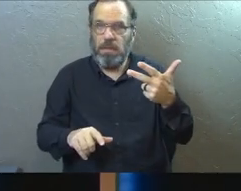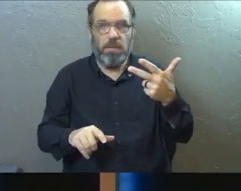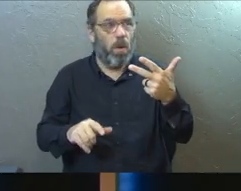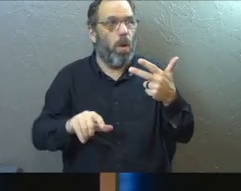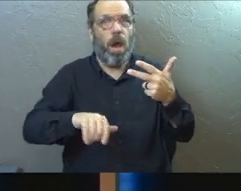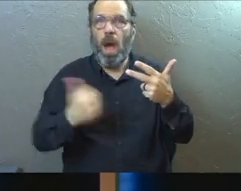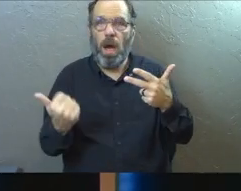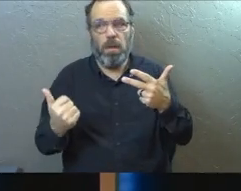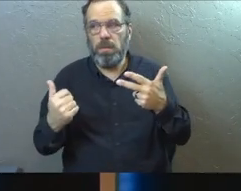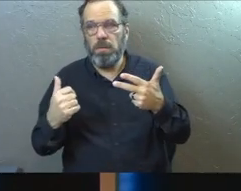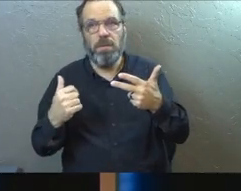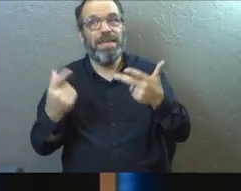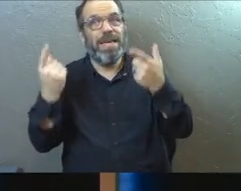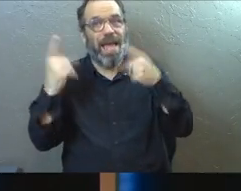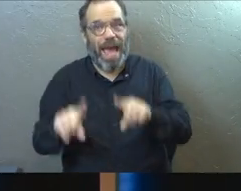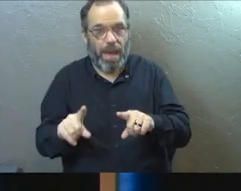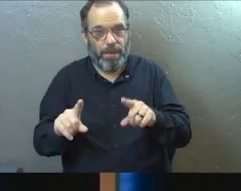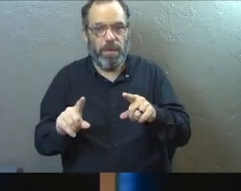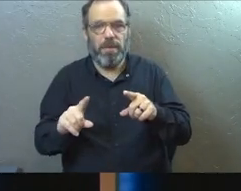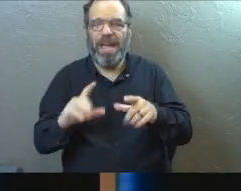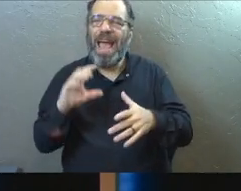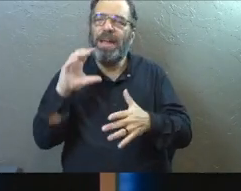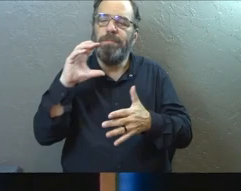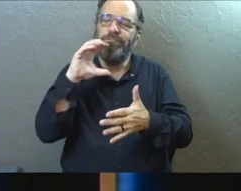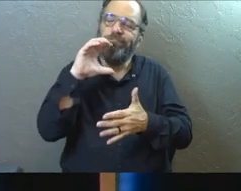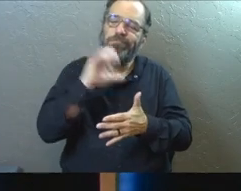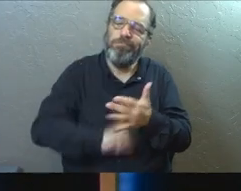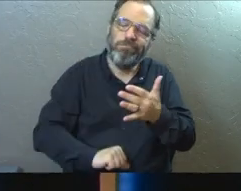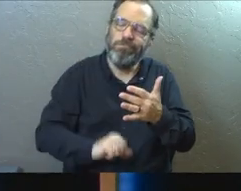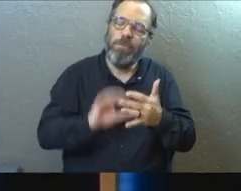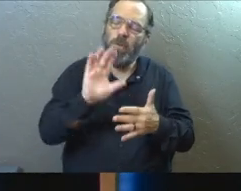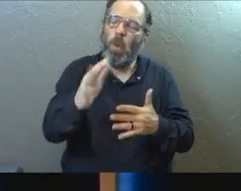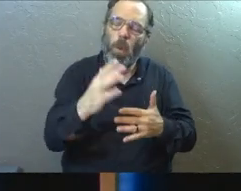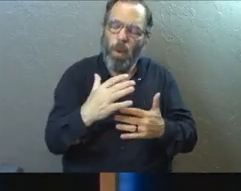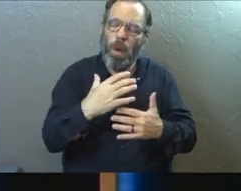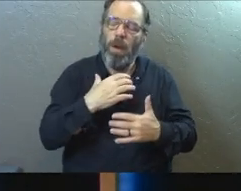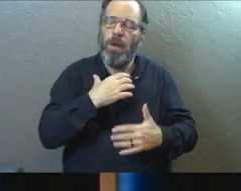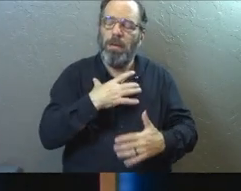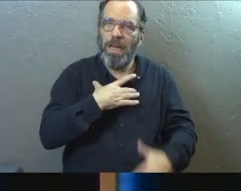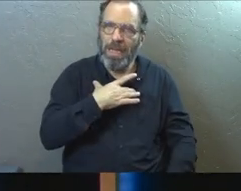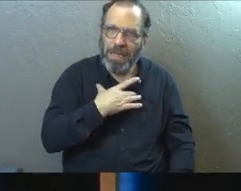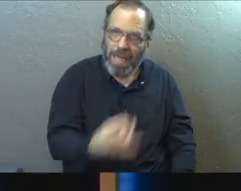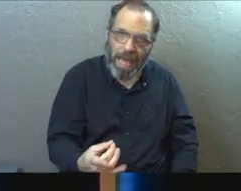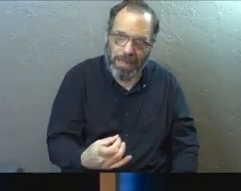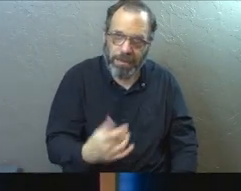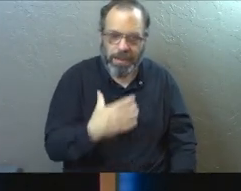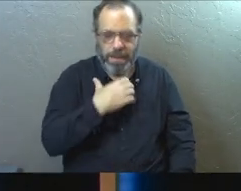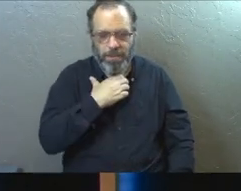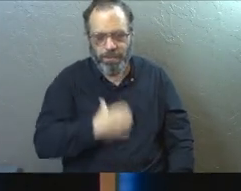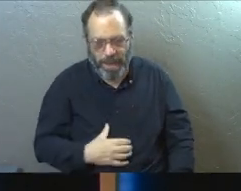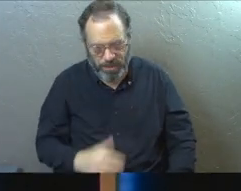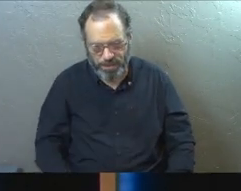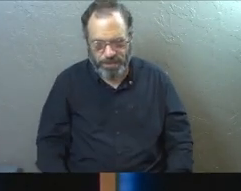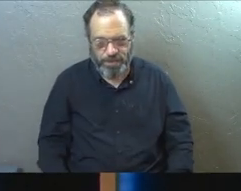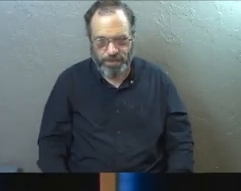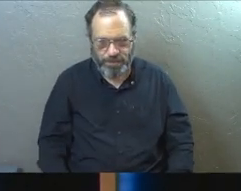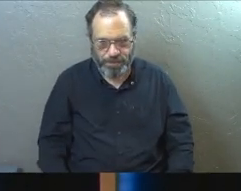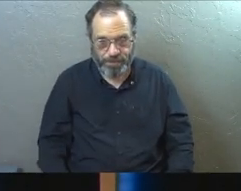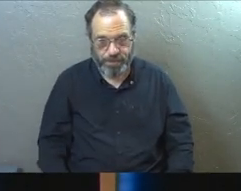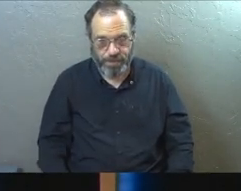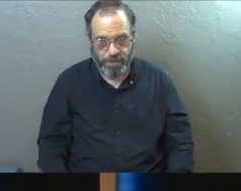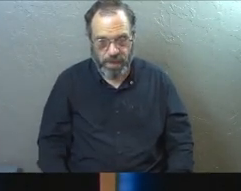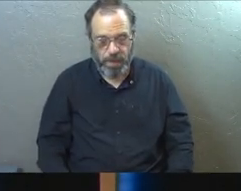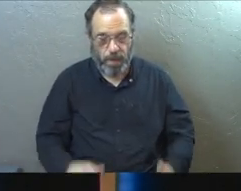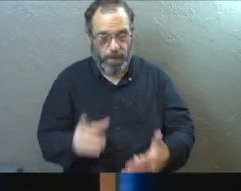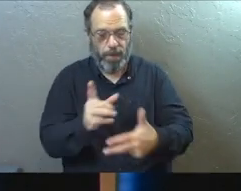a number of things that I didn't mention can happen, and it robs us of our like. It robs us. And so with this